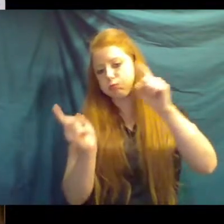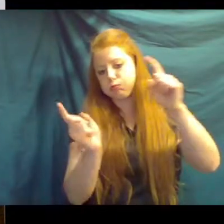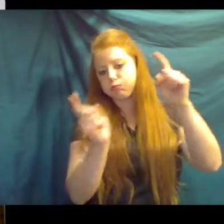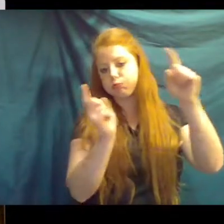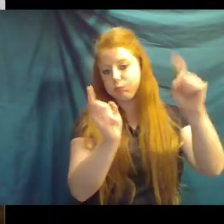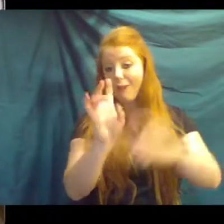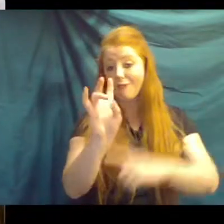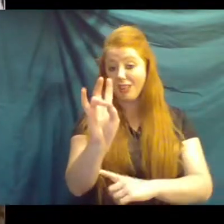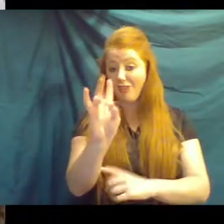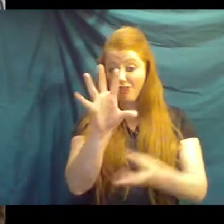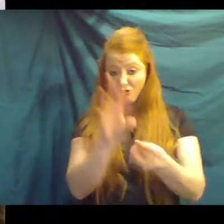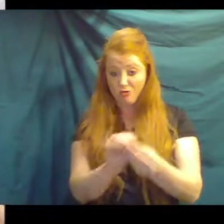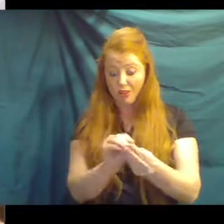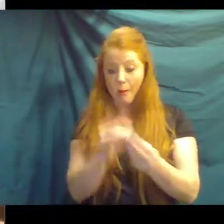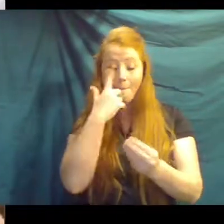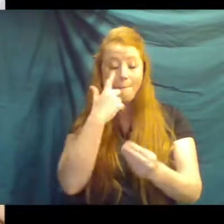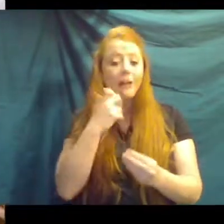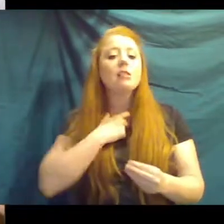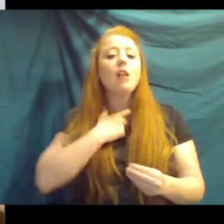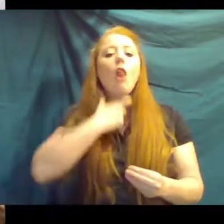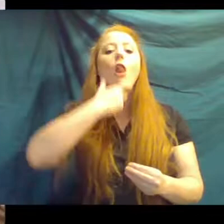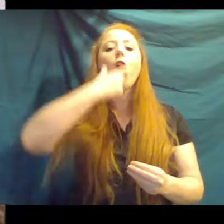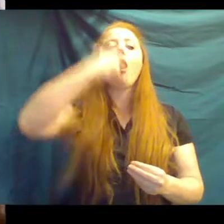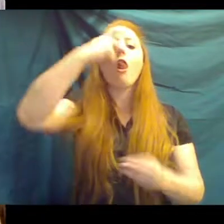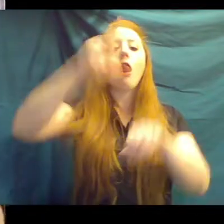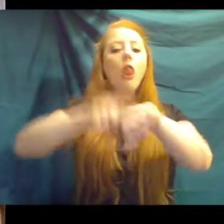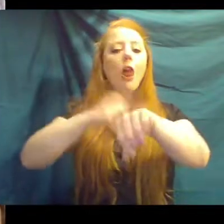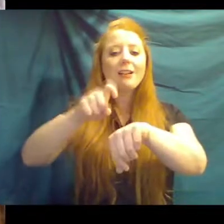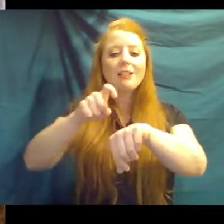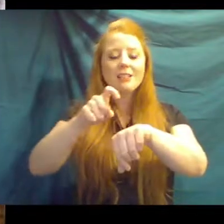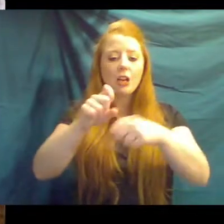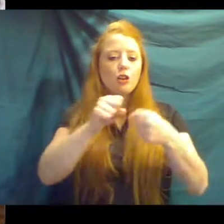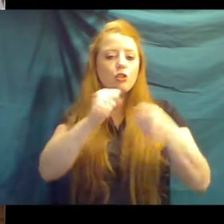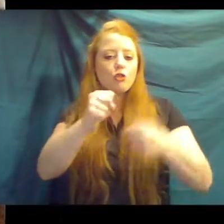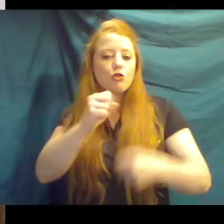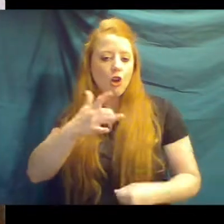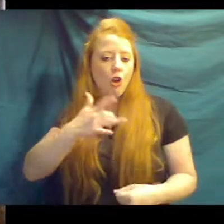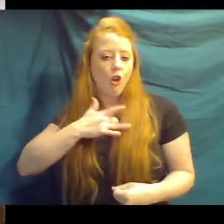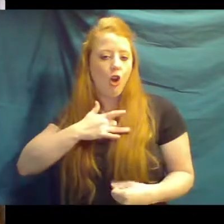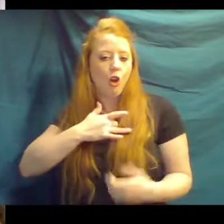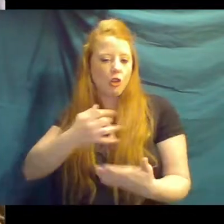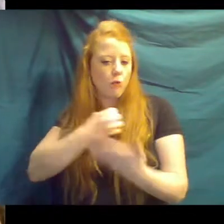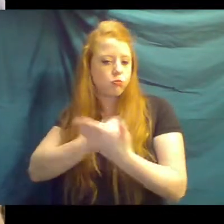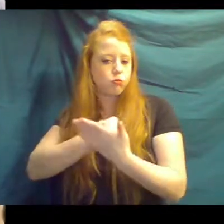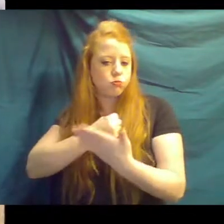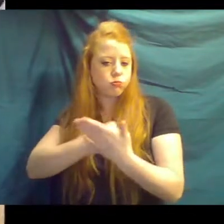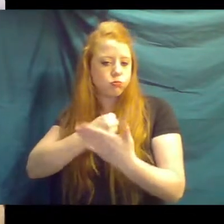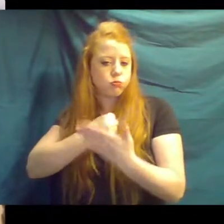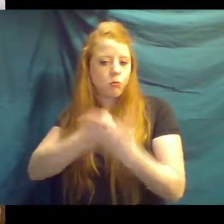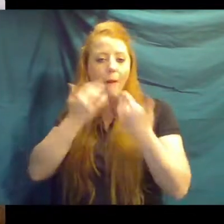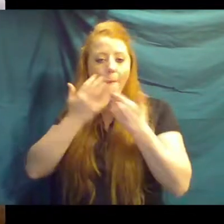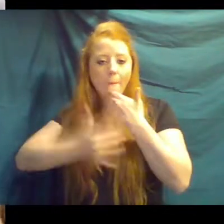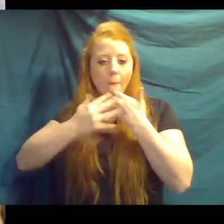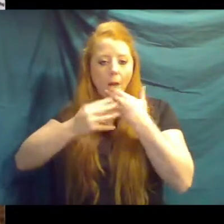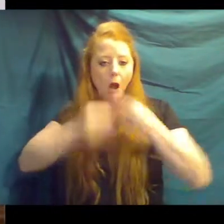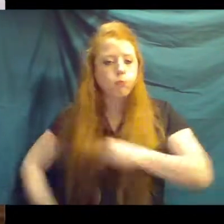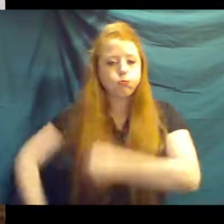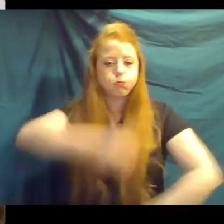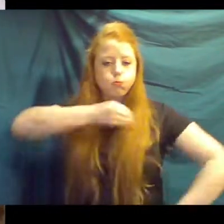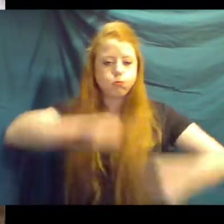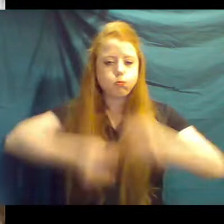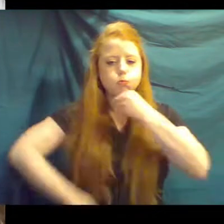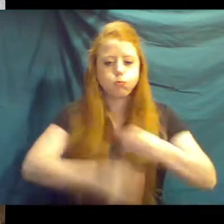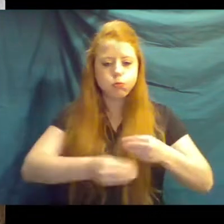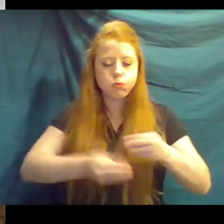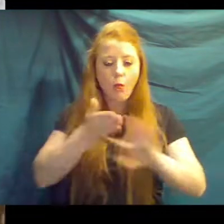And because their neck is so long, they have to have a really, really strong heart to pump all the blood up to their brain and throughout their bodies. So their heart